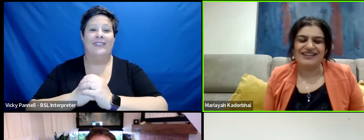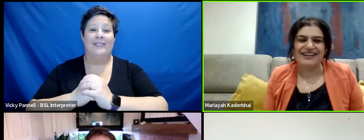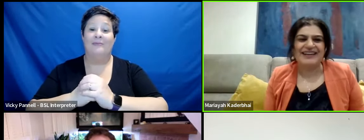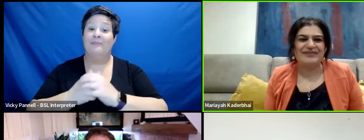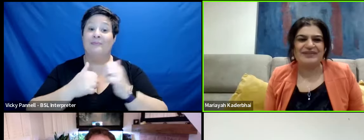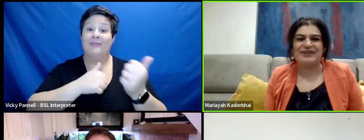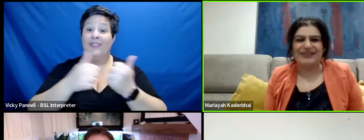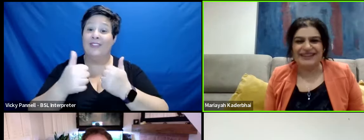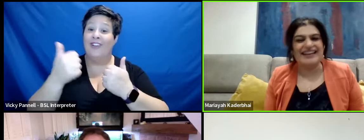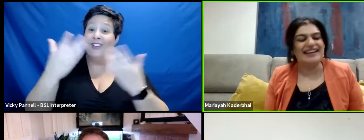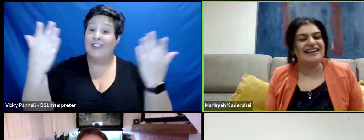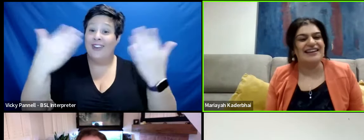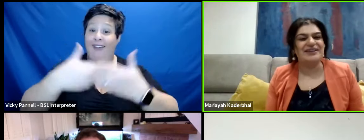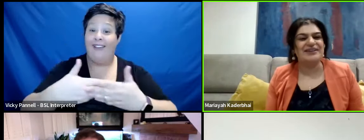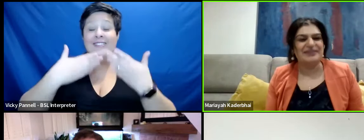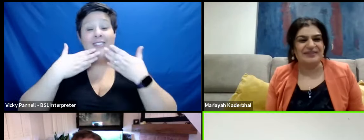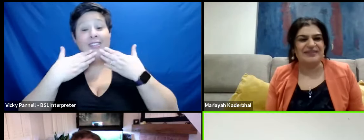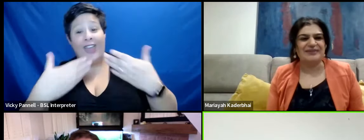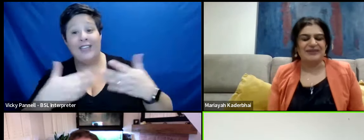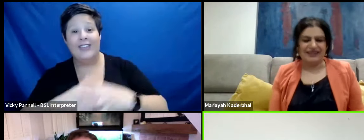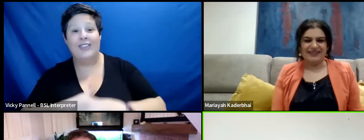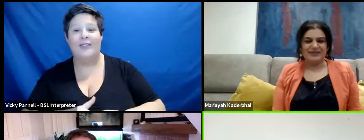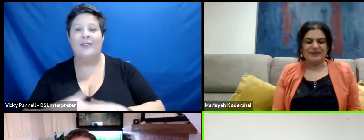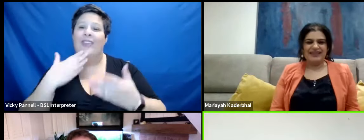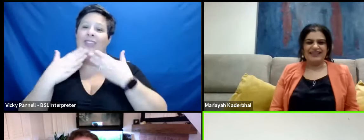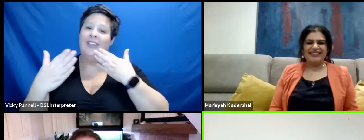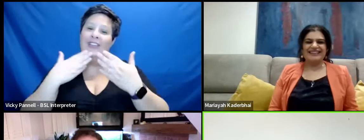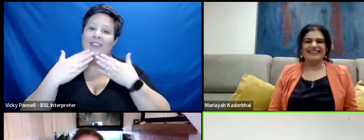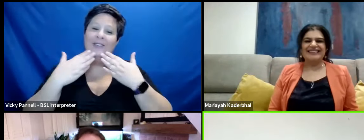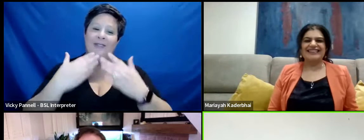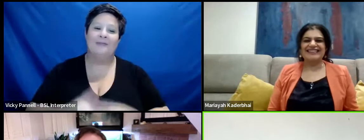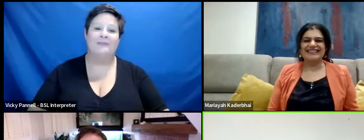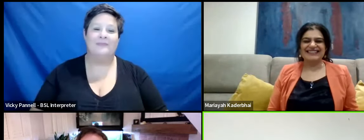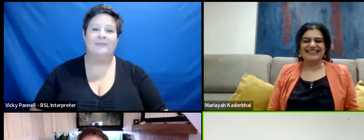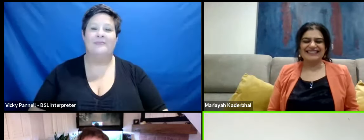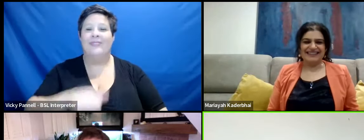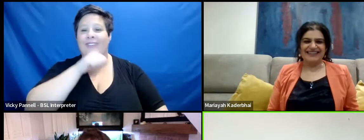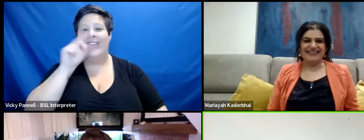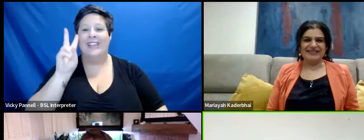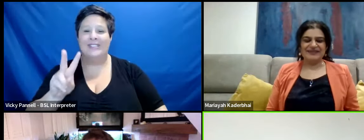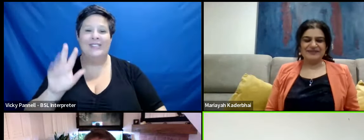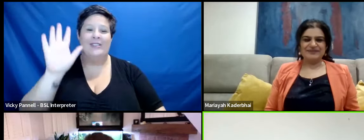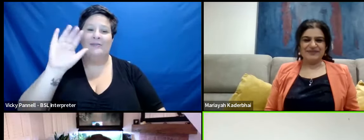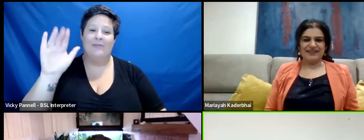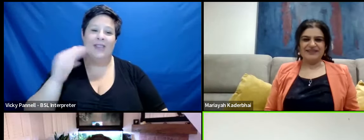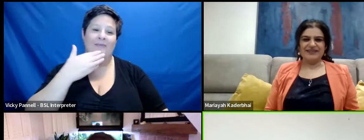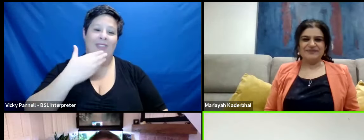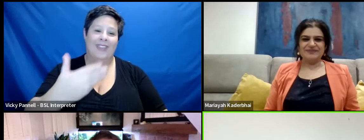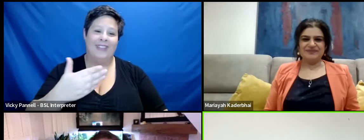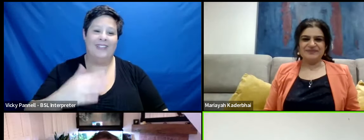good night everyone thank you thank you very much lovely to see you thanks